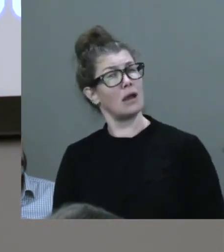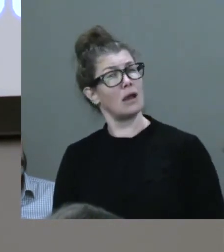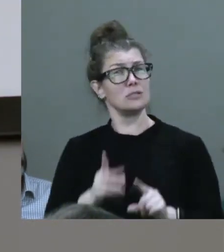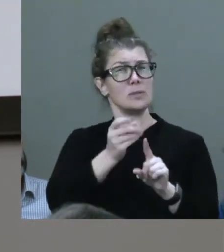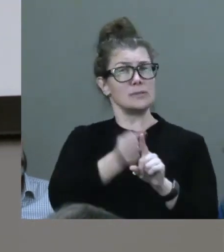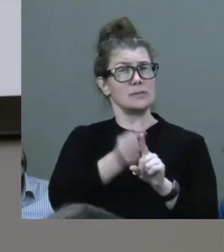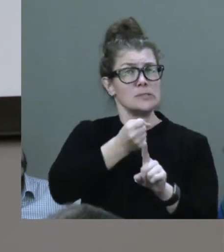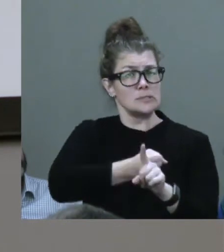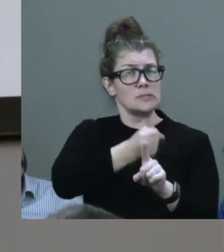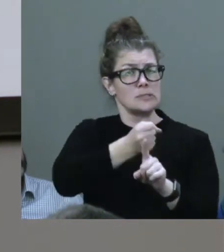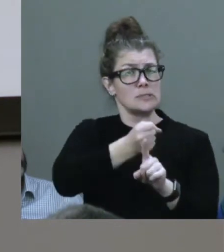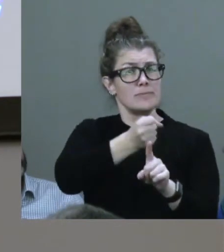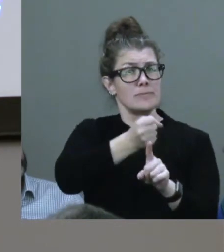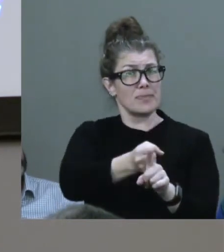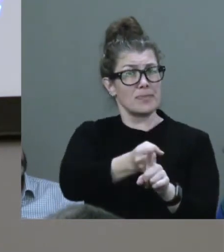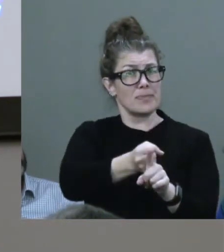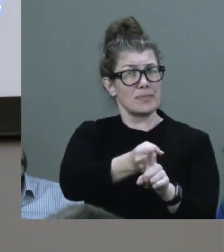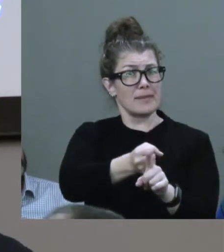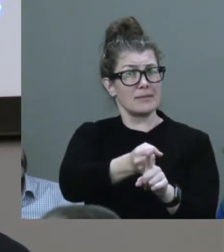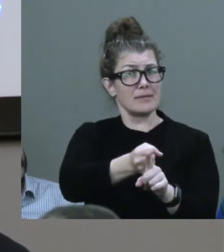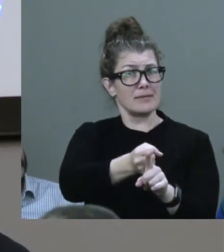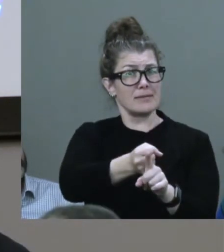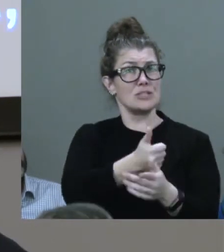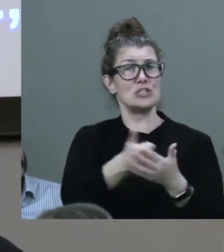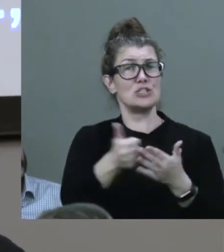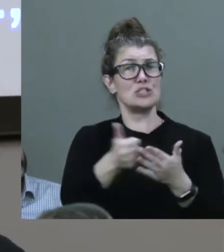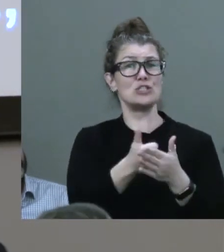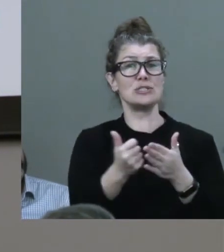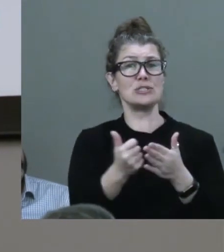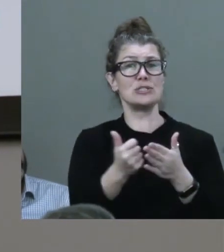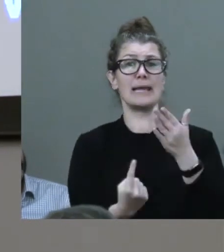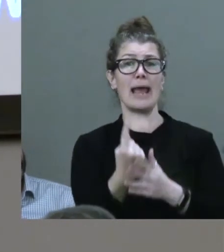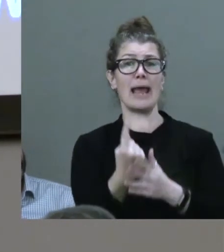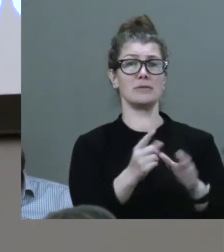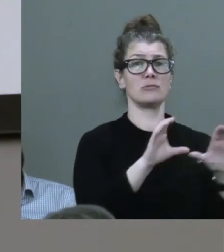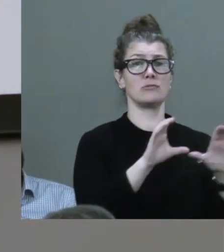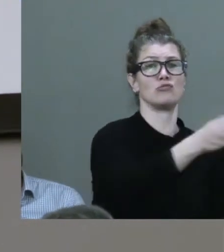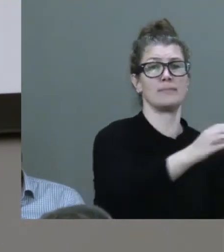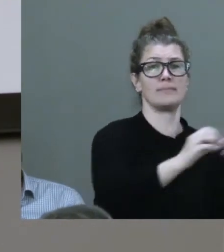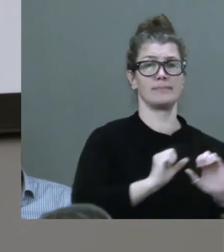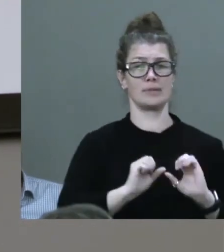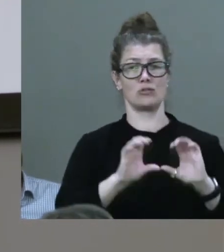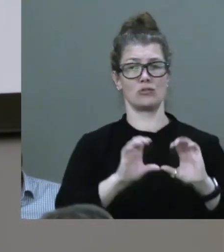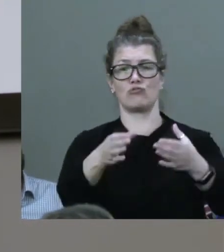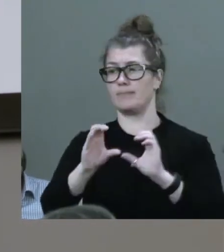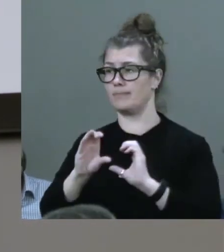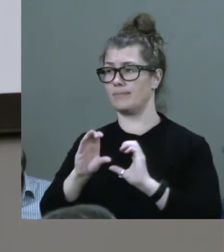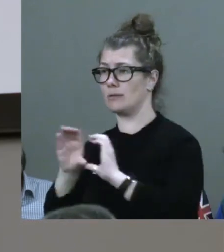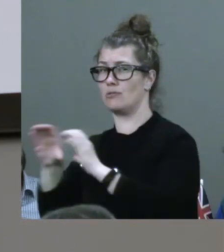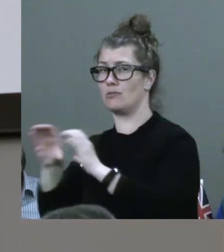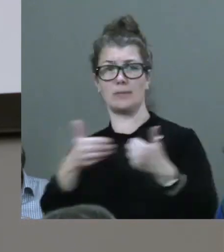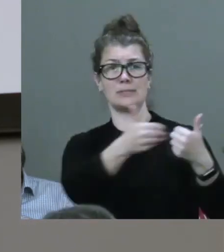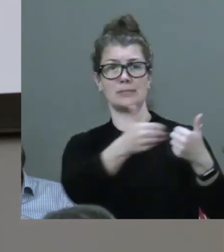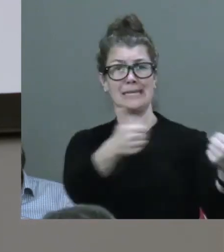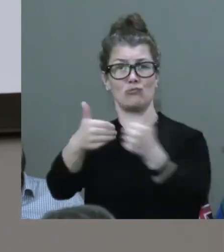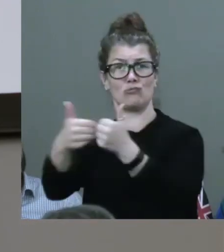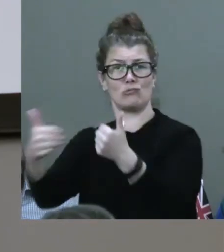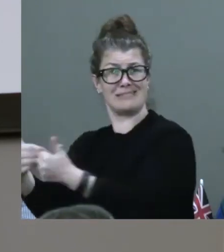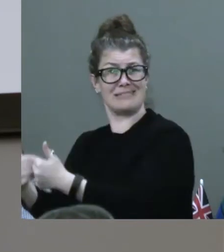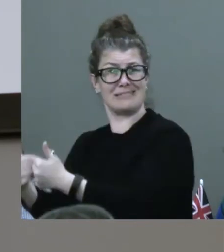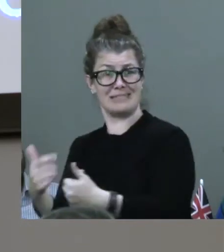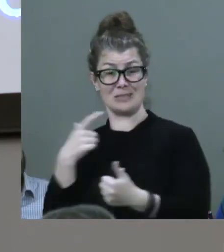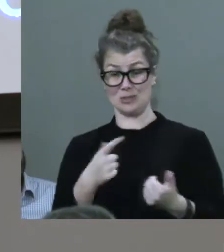movement, we often did so in silos. Silos created by the very nature of those support systems